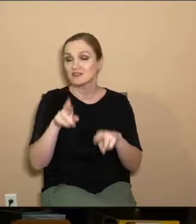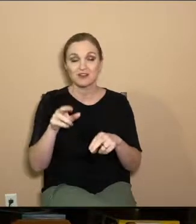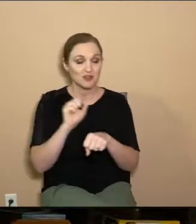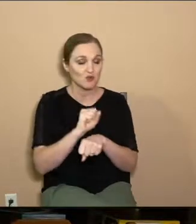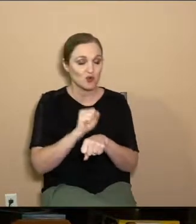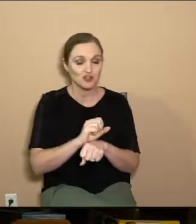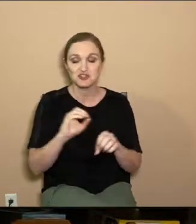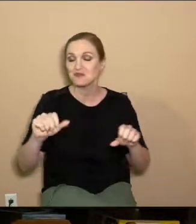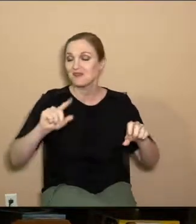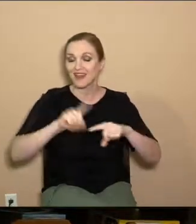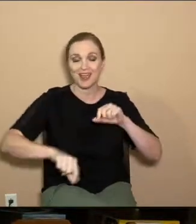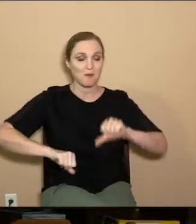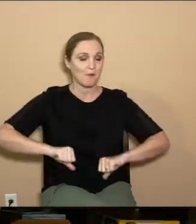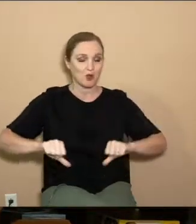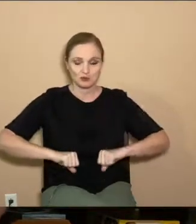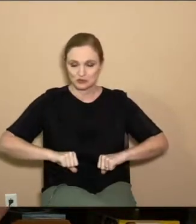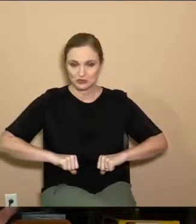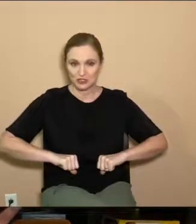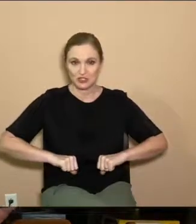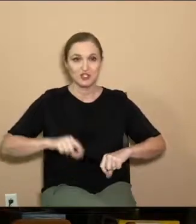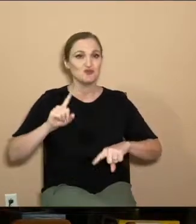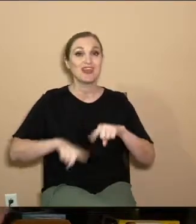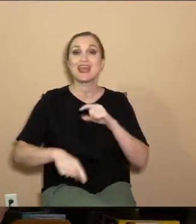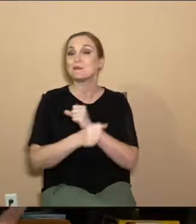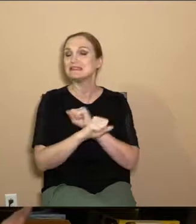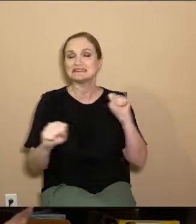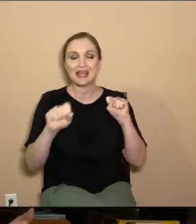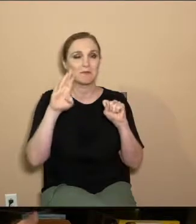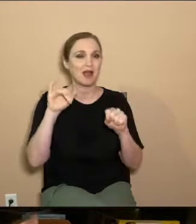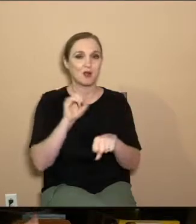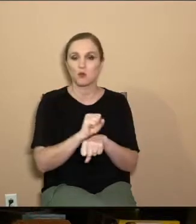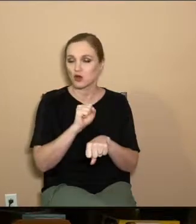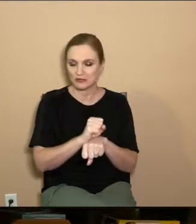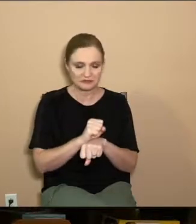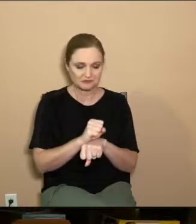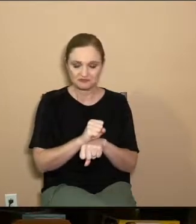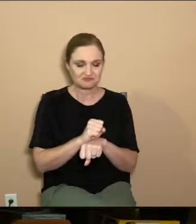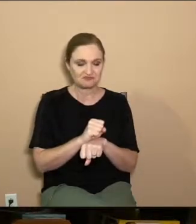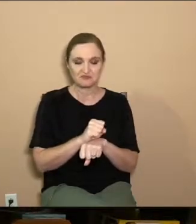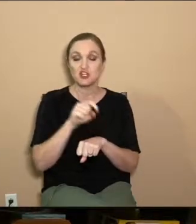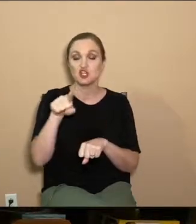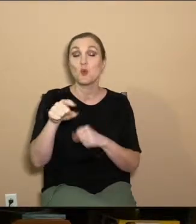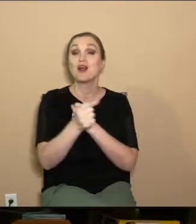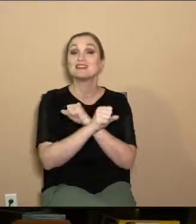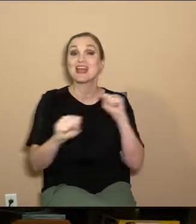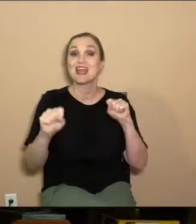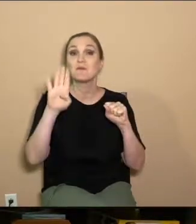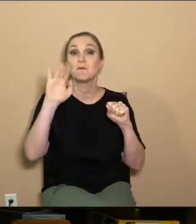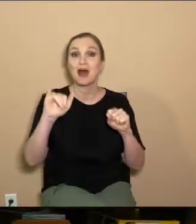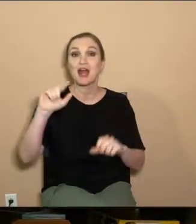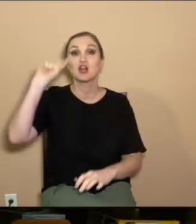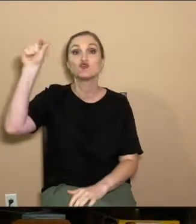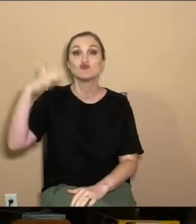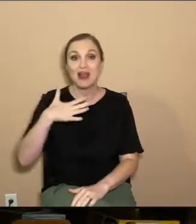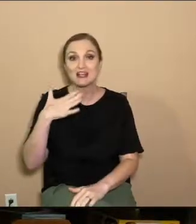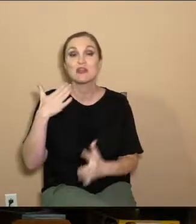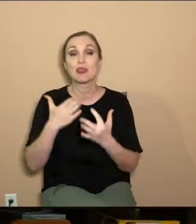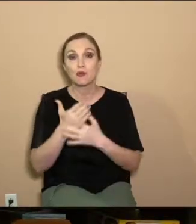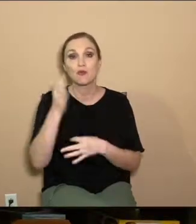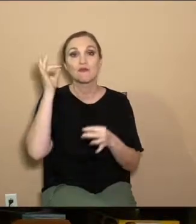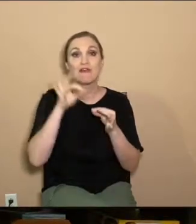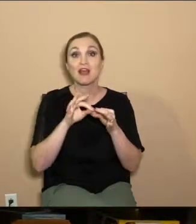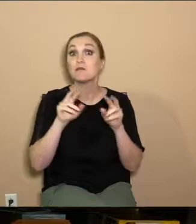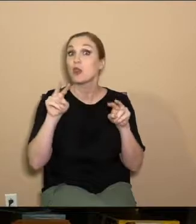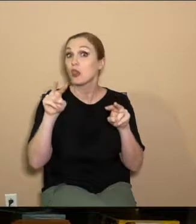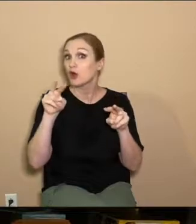no one may boast. So Paul says you can't be saved by works. You can't be saved by works of the law. You're saved by grace through faith. But then